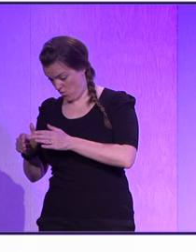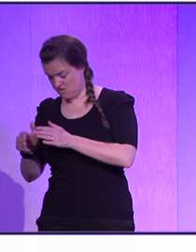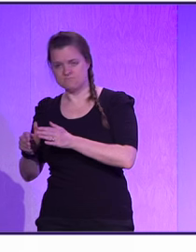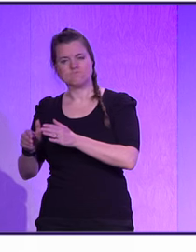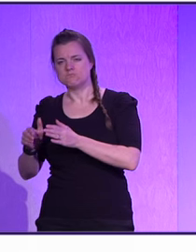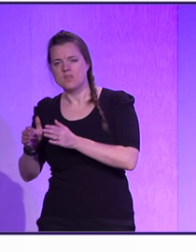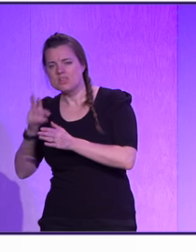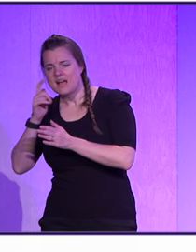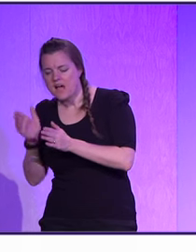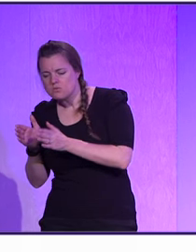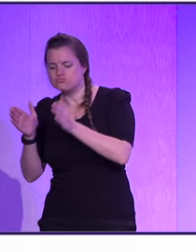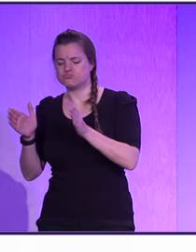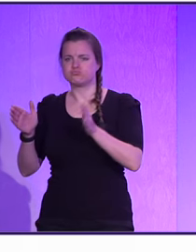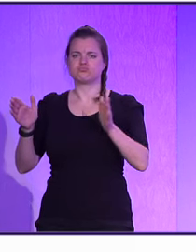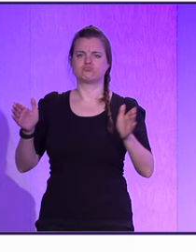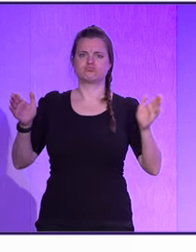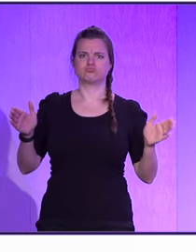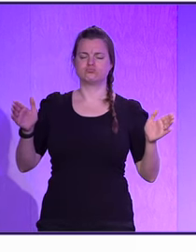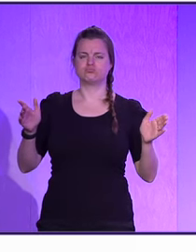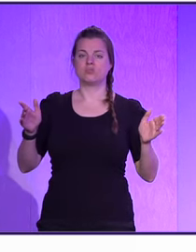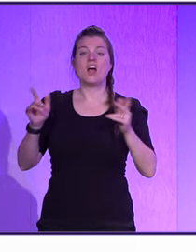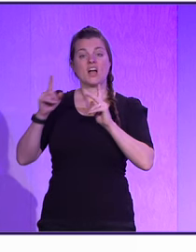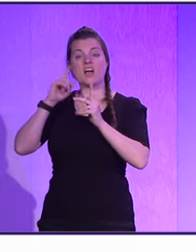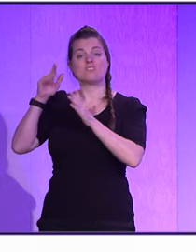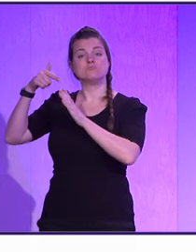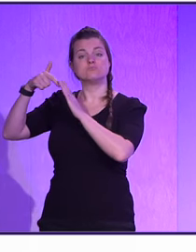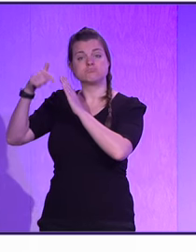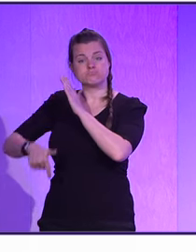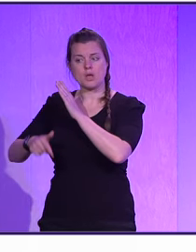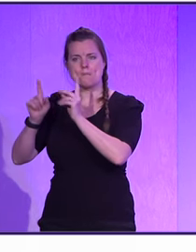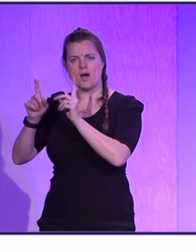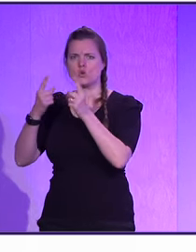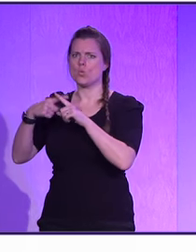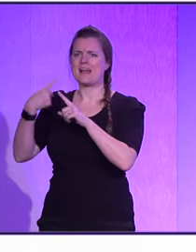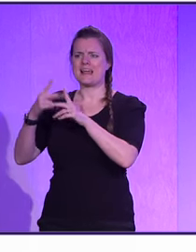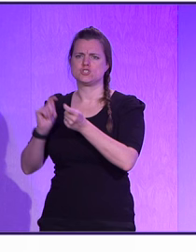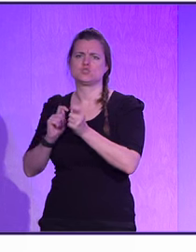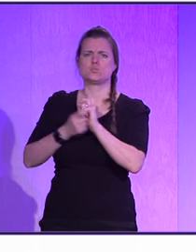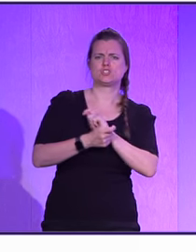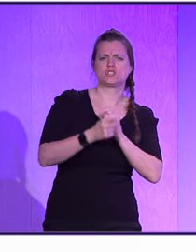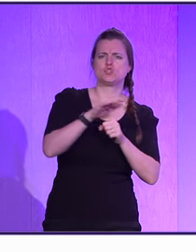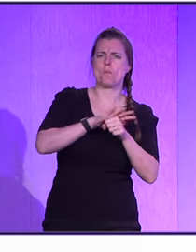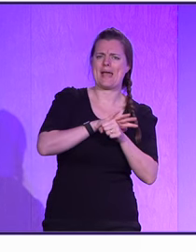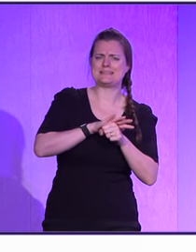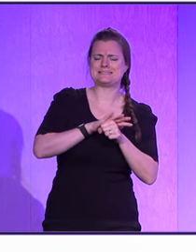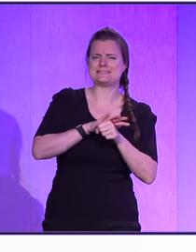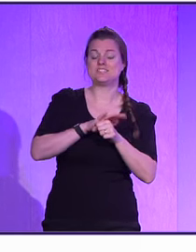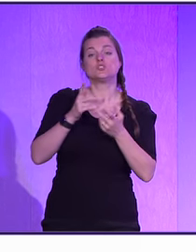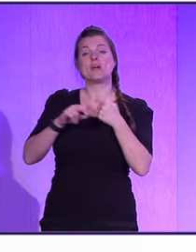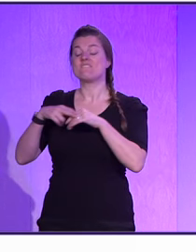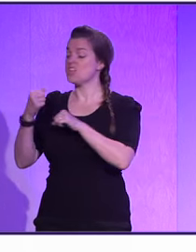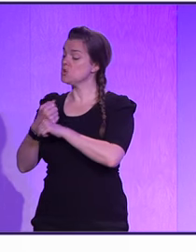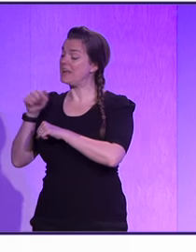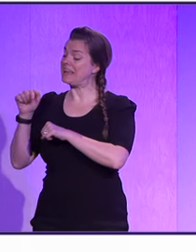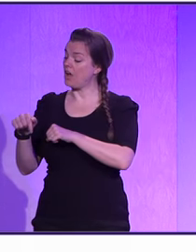to go across multiple domains, but then can quickly switch the domains. They're doing something different here.